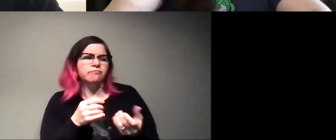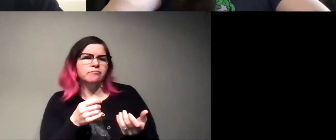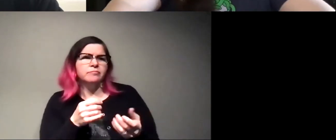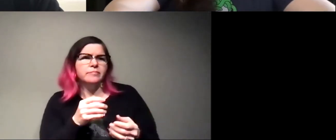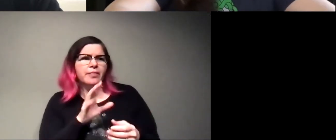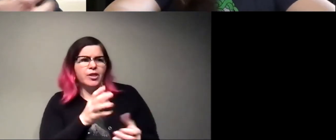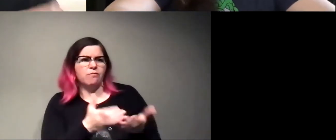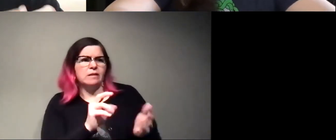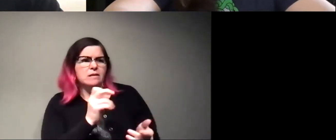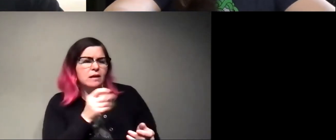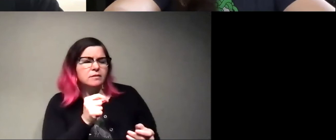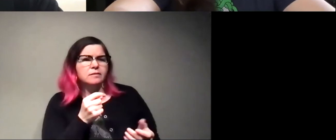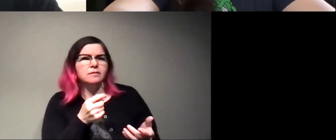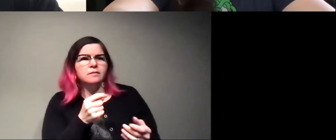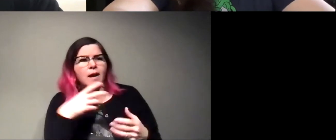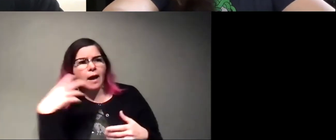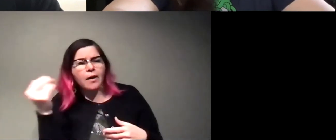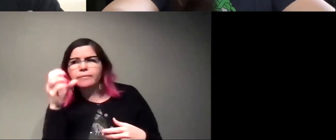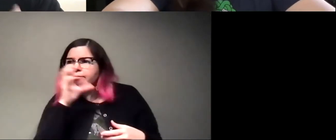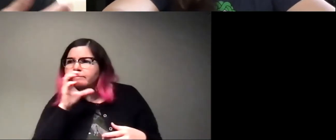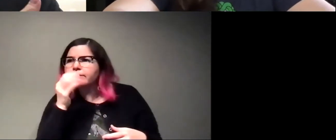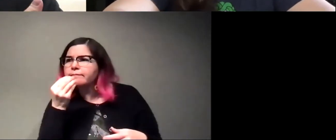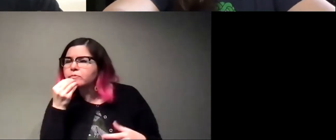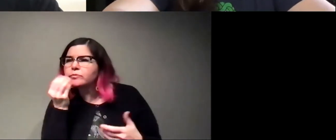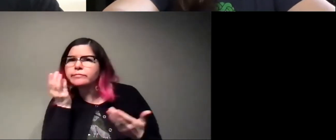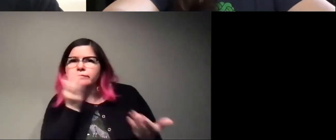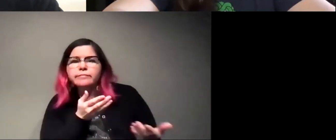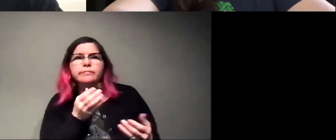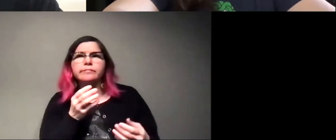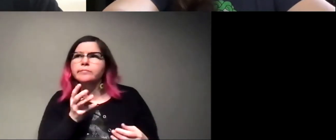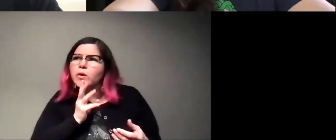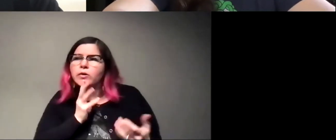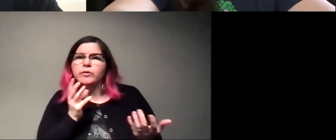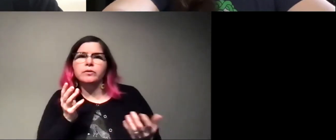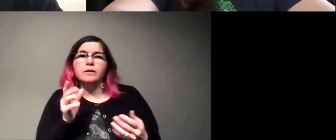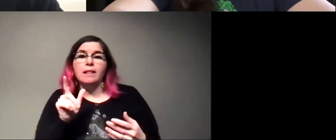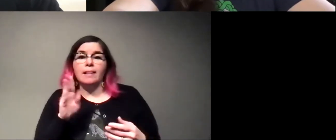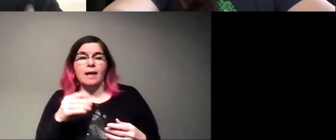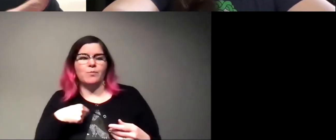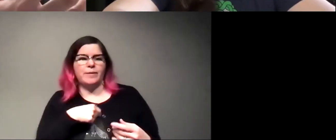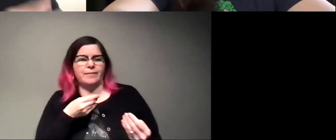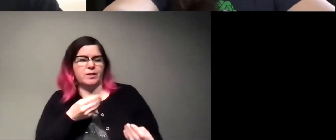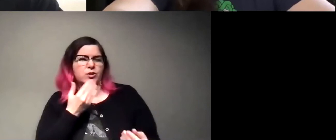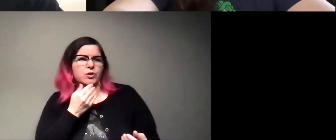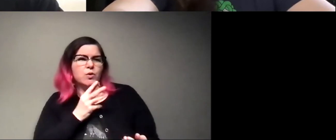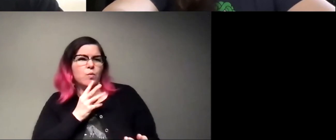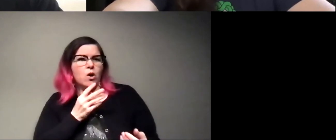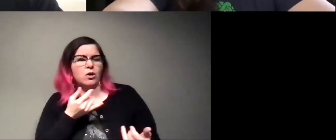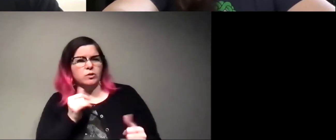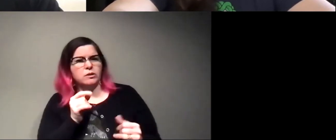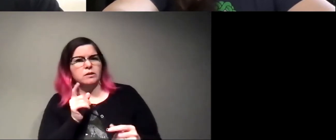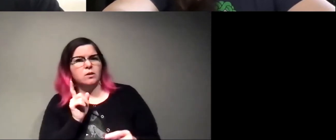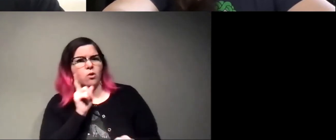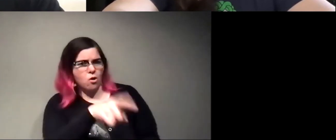nest and, you know, they go out and they look for food and they look for like water in the lab. We feed them sugar water. So they still go to those